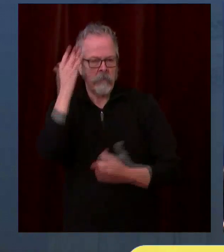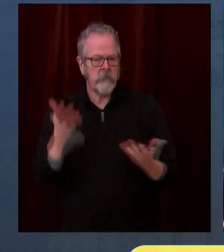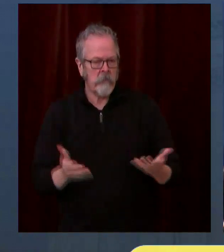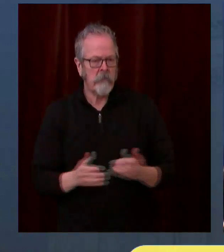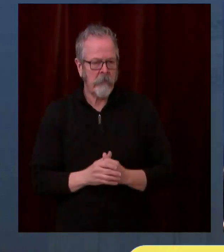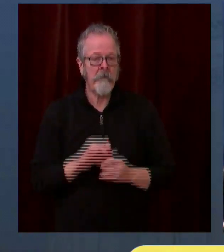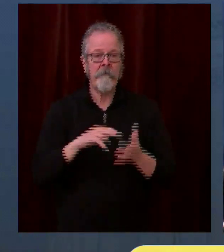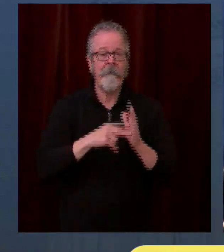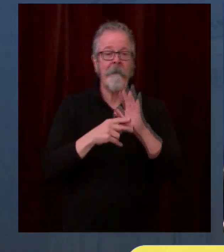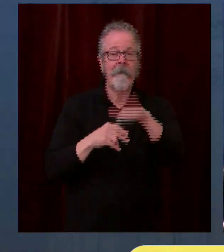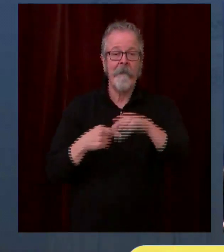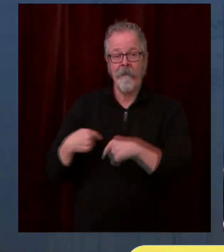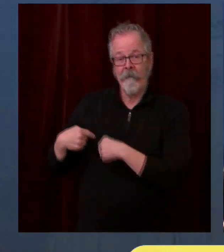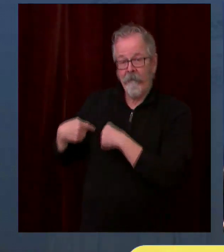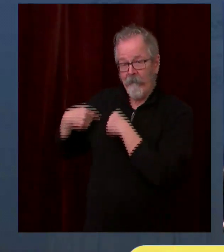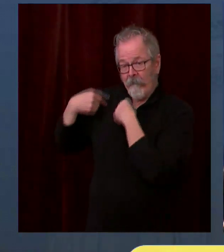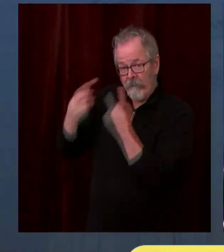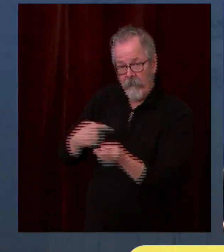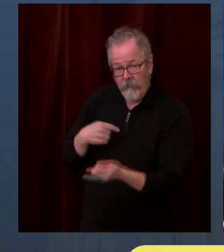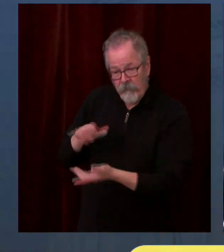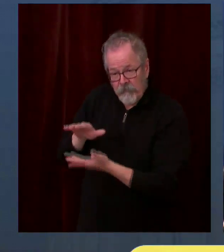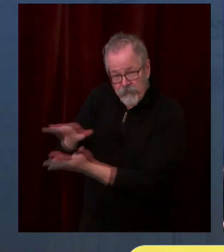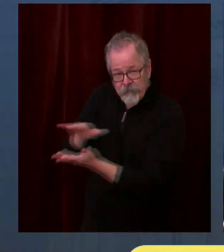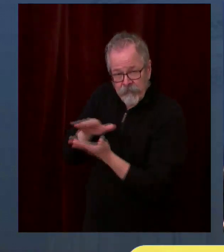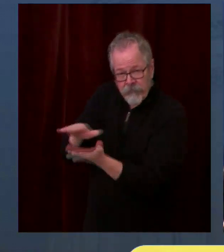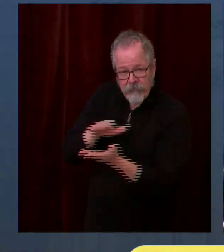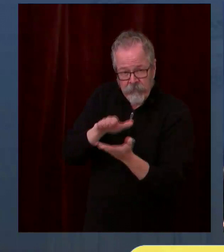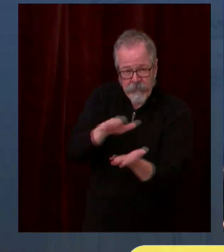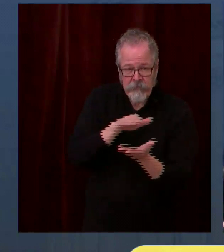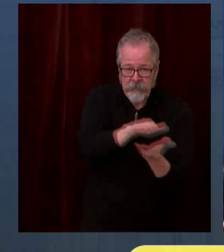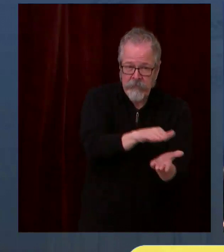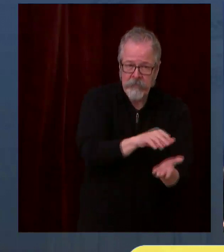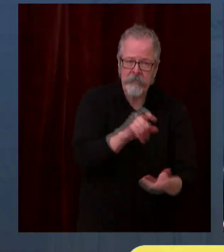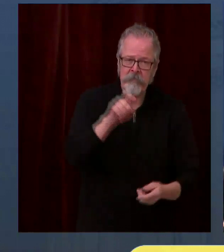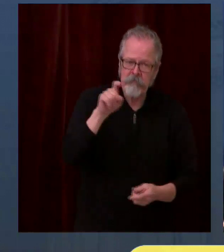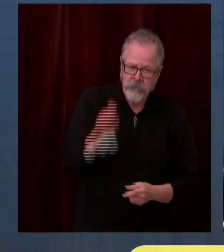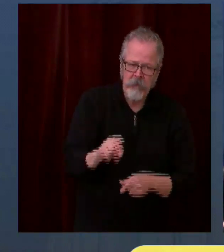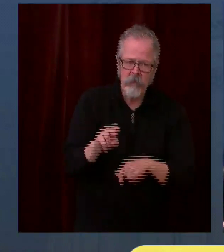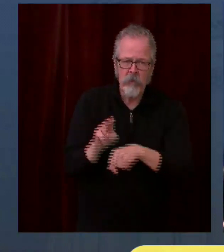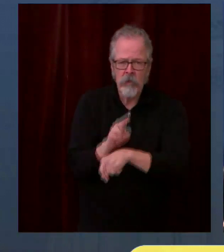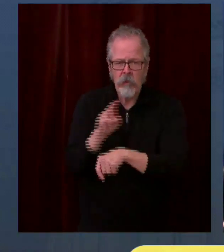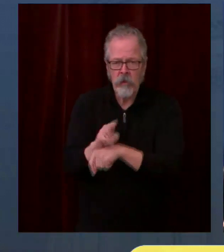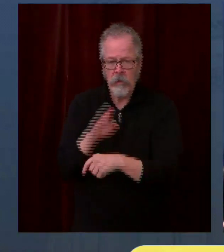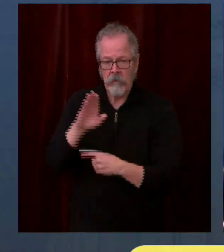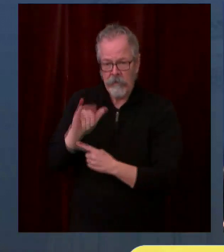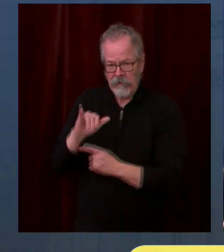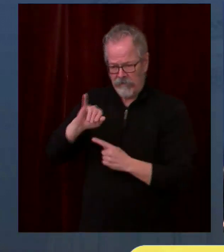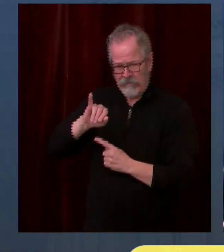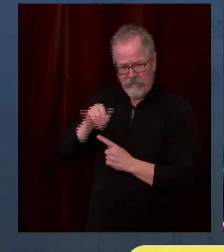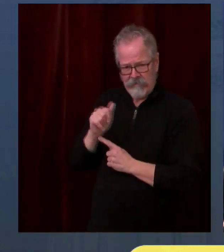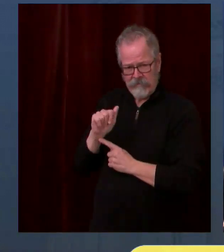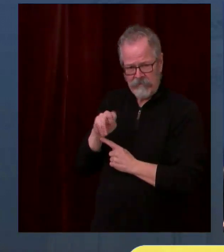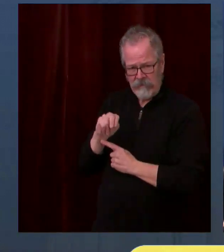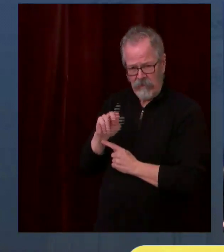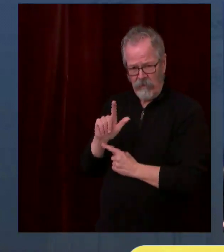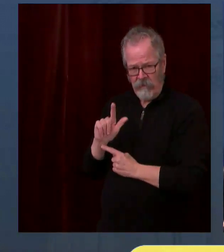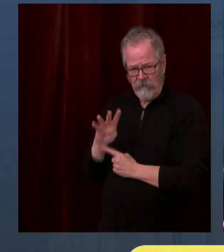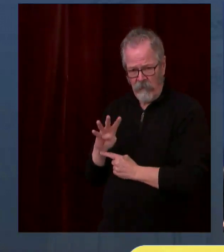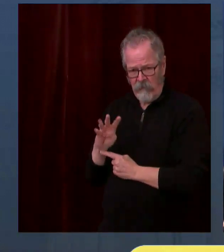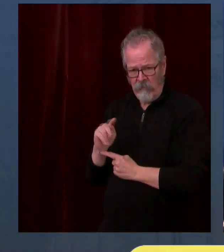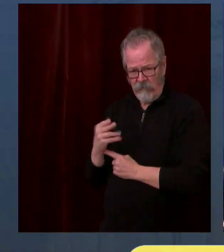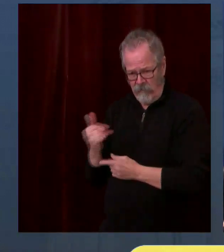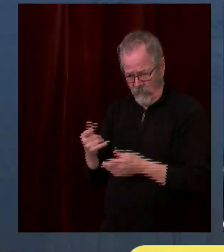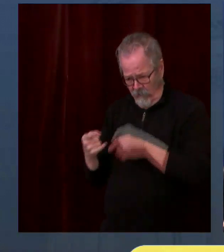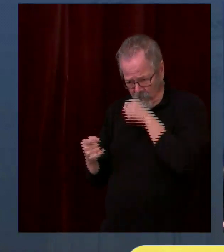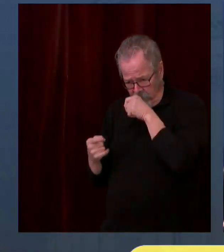people who need access to COVID vaccines for this process to lag any further. And we appreciate, obviously,